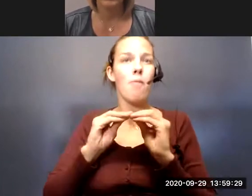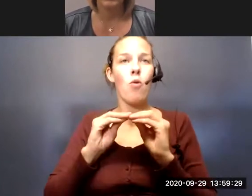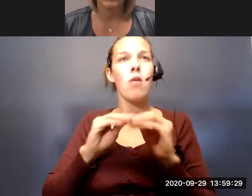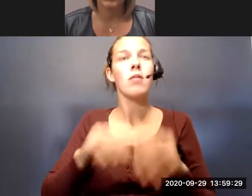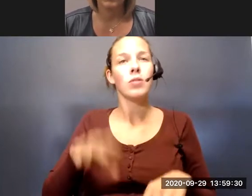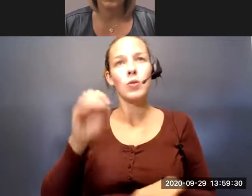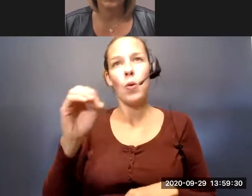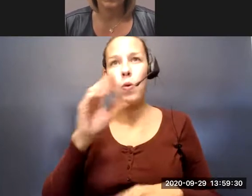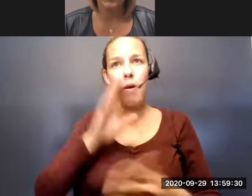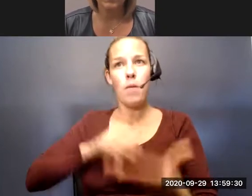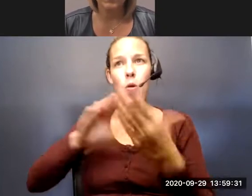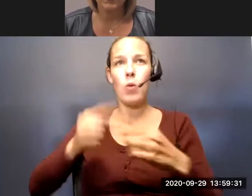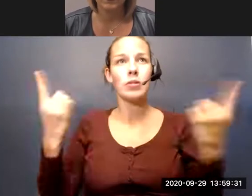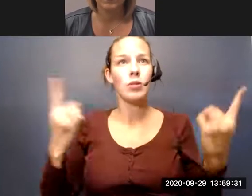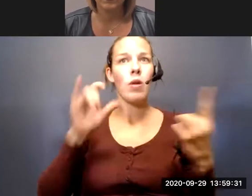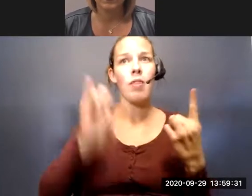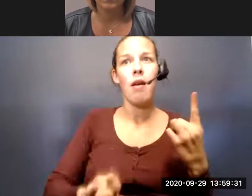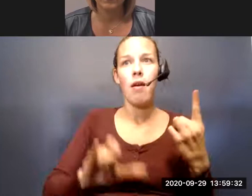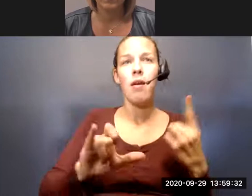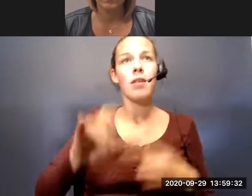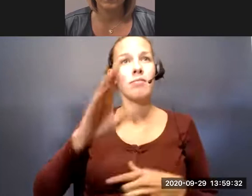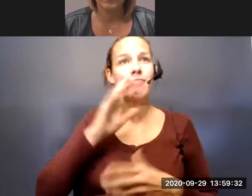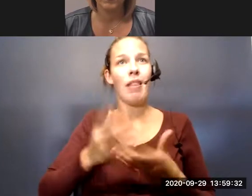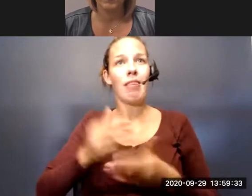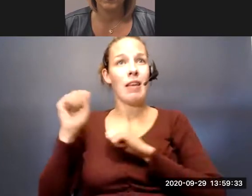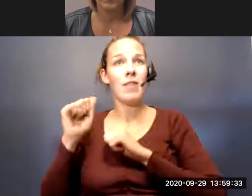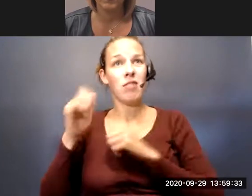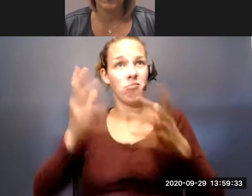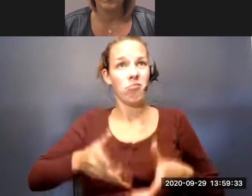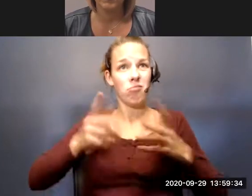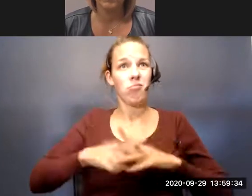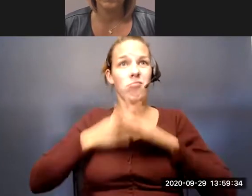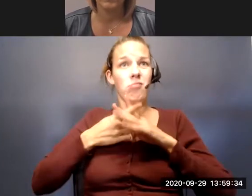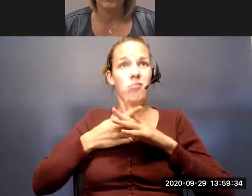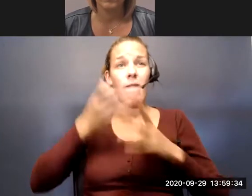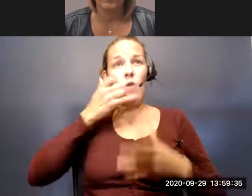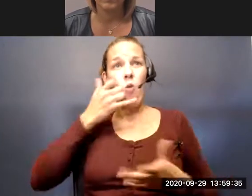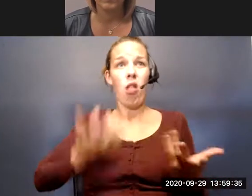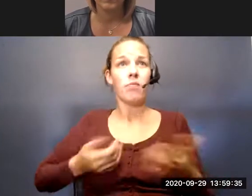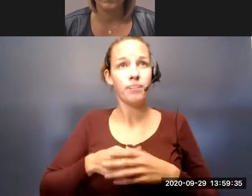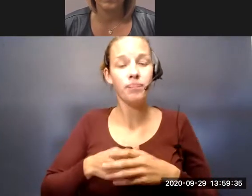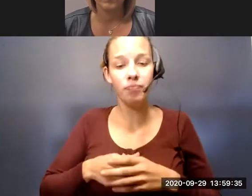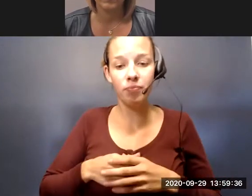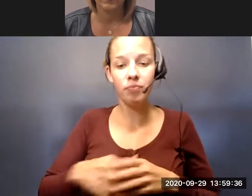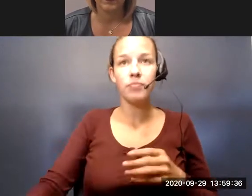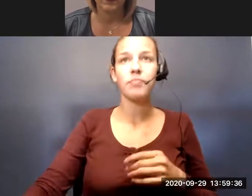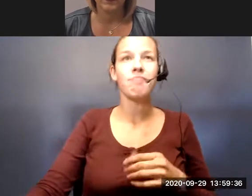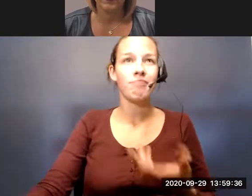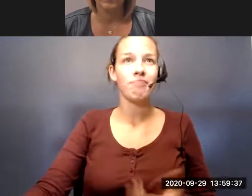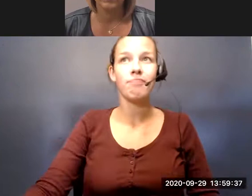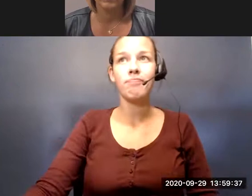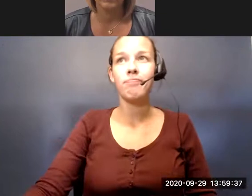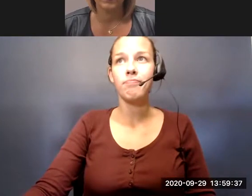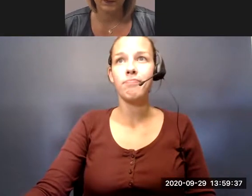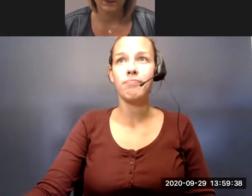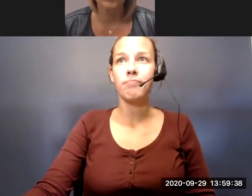as opposed to just kind of dropping it off and leaving, what they have done is kind of implemented a phone call into that. So they'll drop the meal off on the porch, go